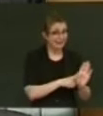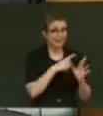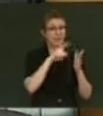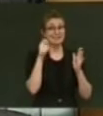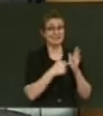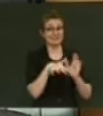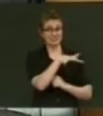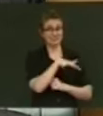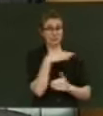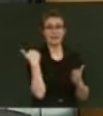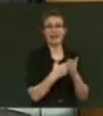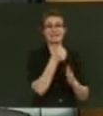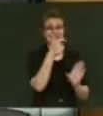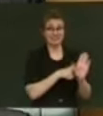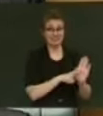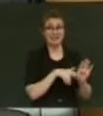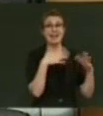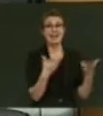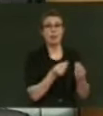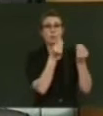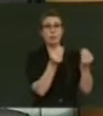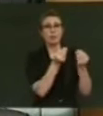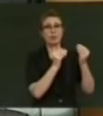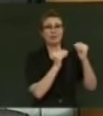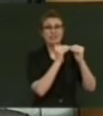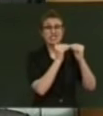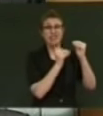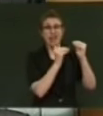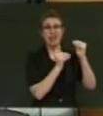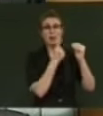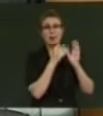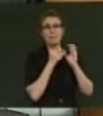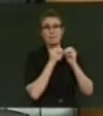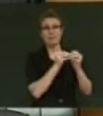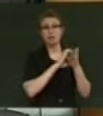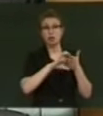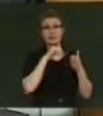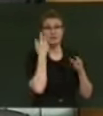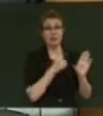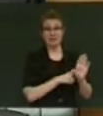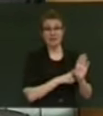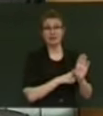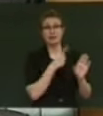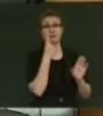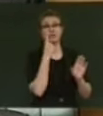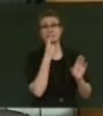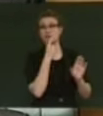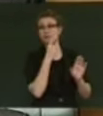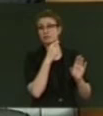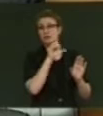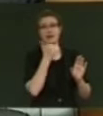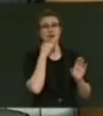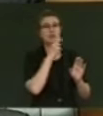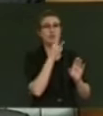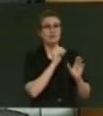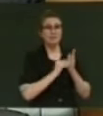last six years and are now worth just shy of a billion dollars a year at $930 million, a doubling in value since 2008.